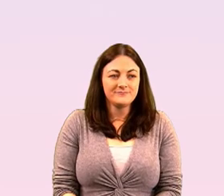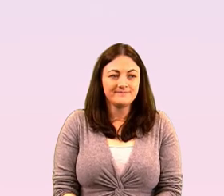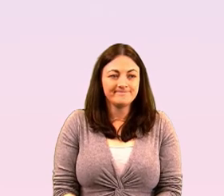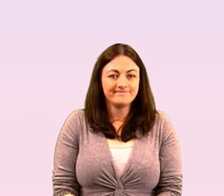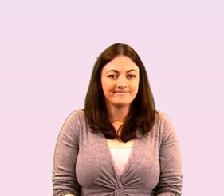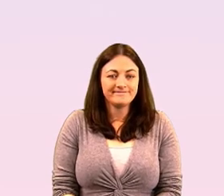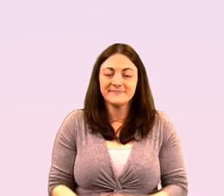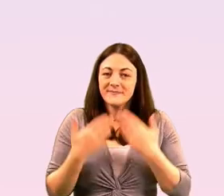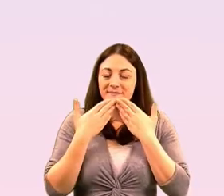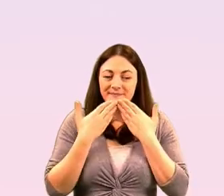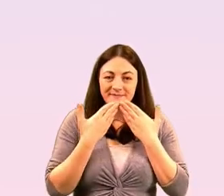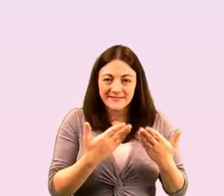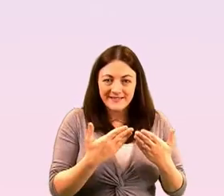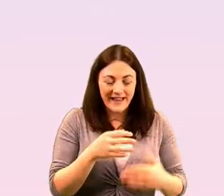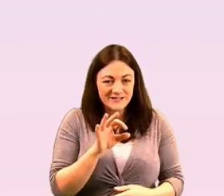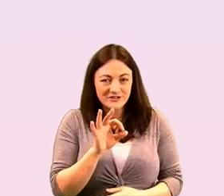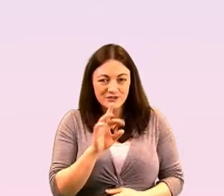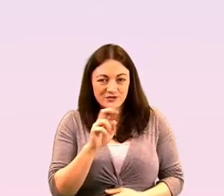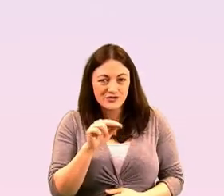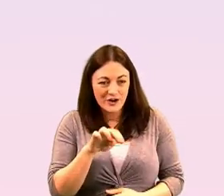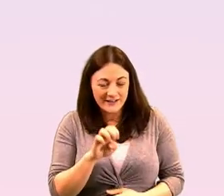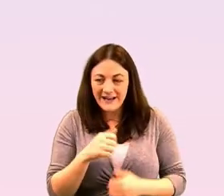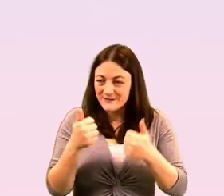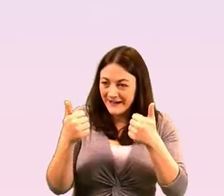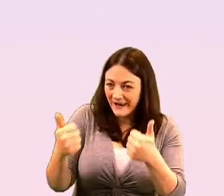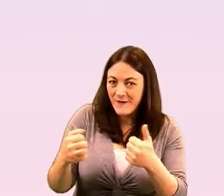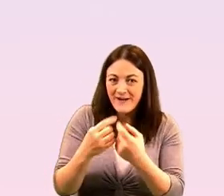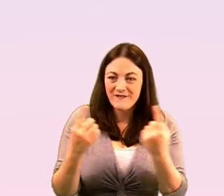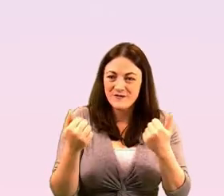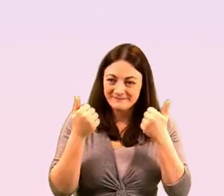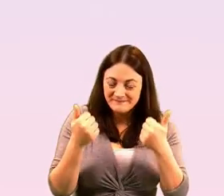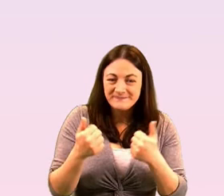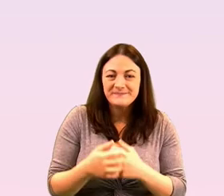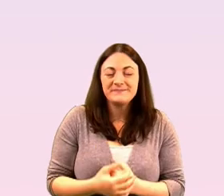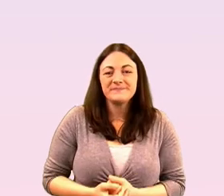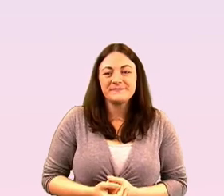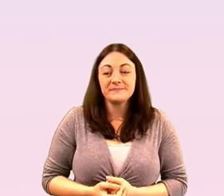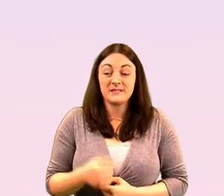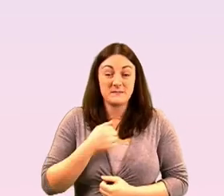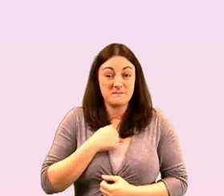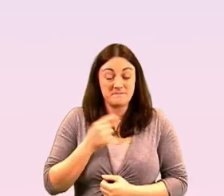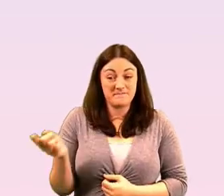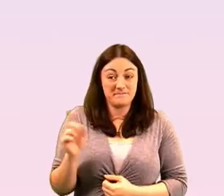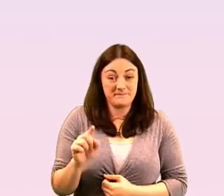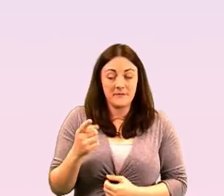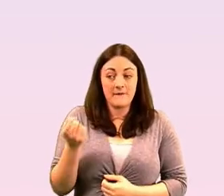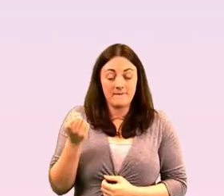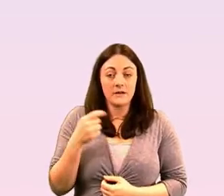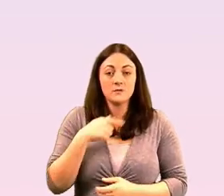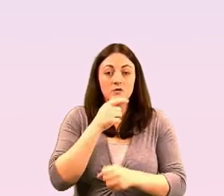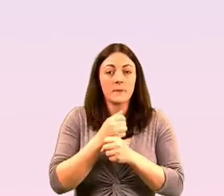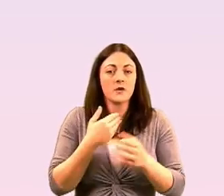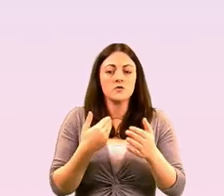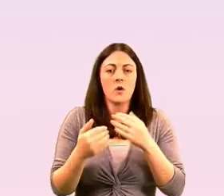thanks graania thank you very much and hello everybody um i've been asked to speak about i suppose the emerging needs in a